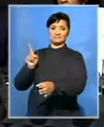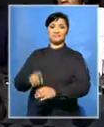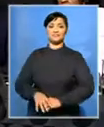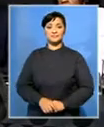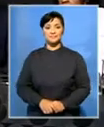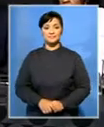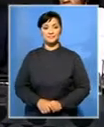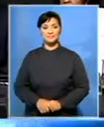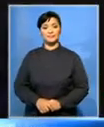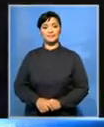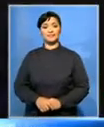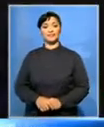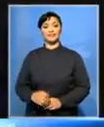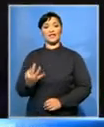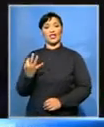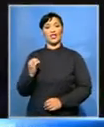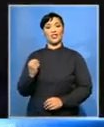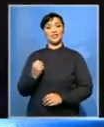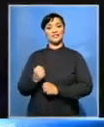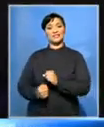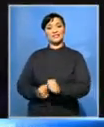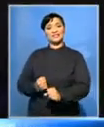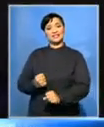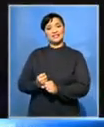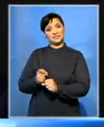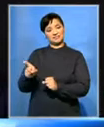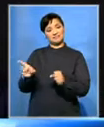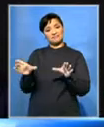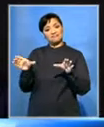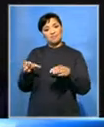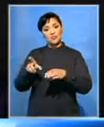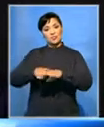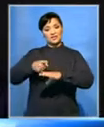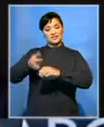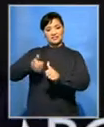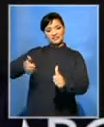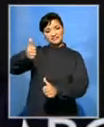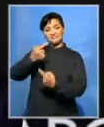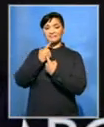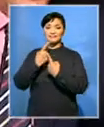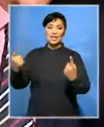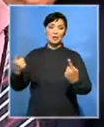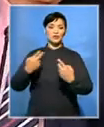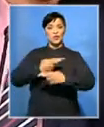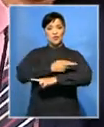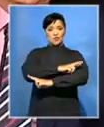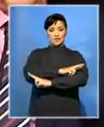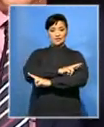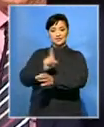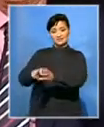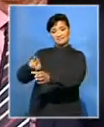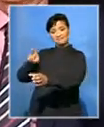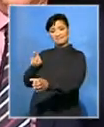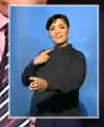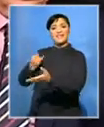Stint comes to an end. Anton Yunus, Commercial Enterprise Group Executive, announced his resignation today. Yunus will be taking